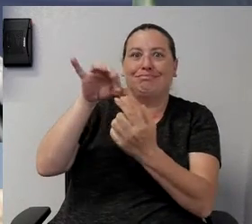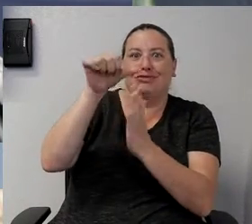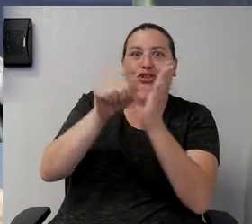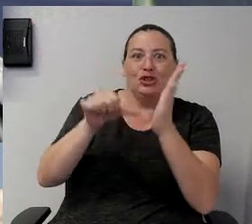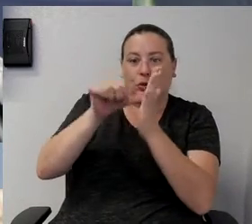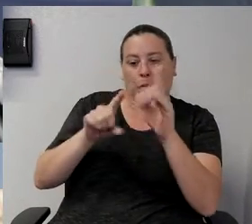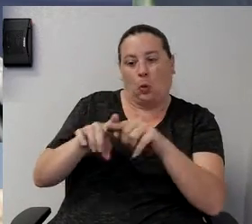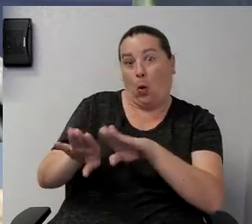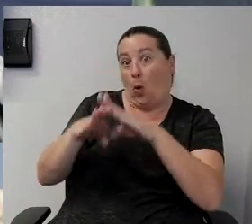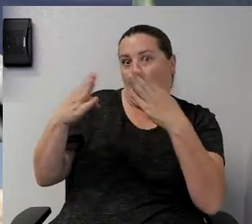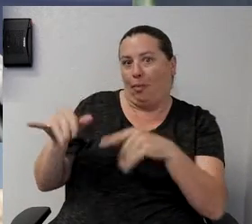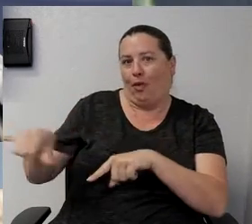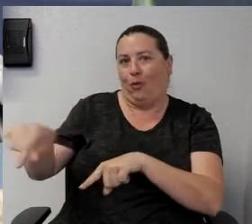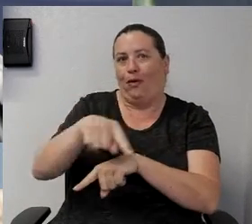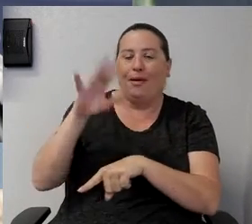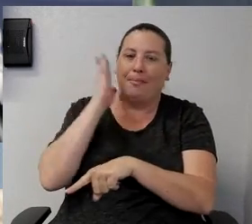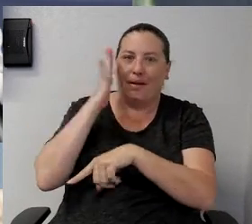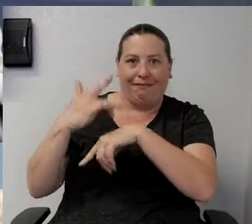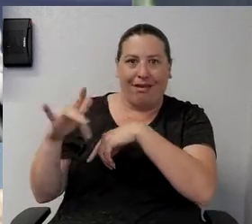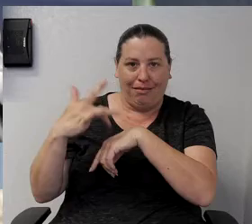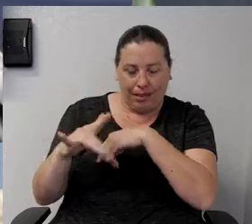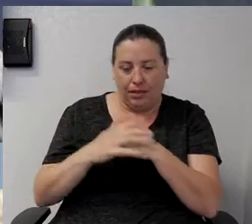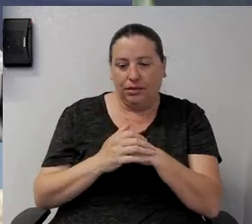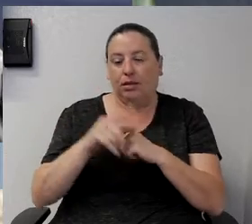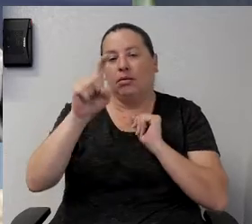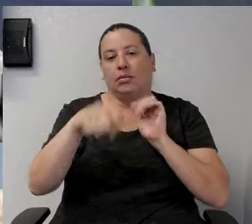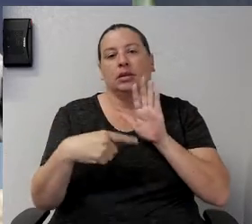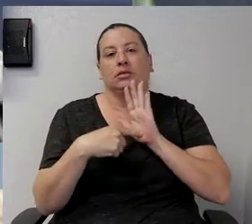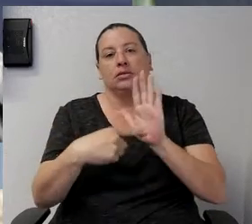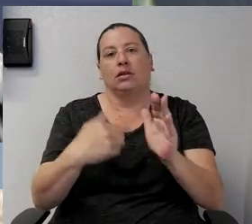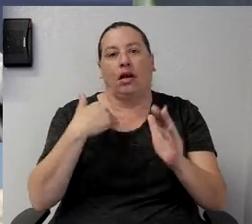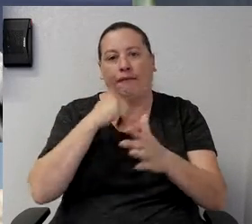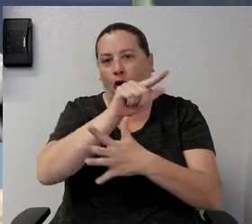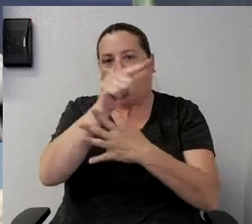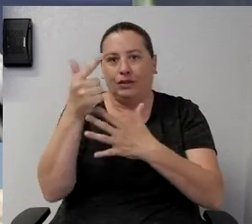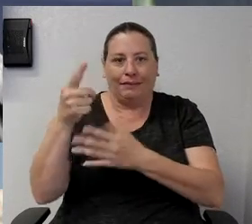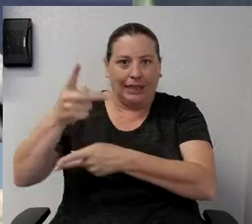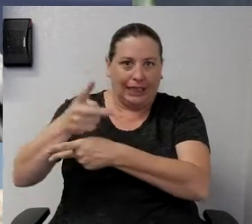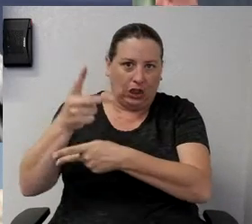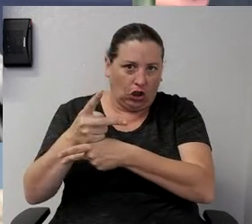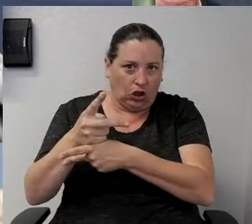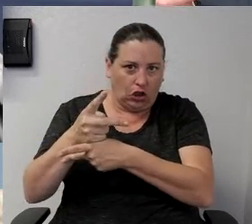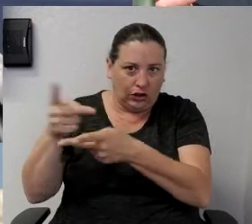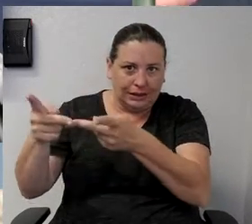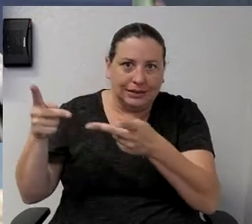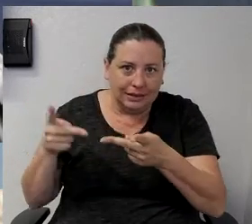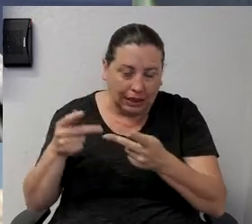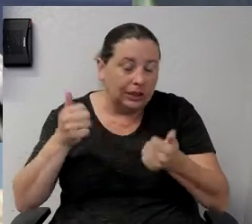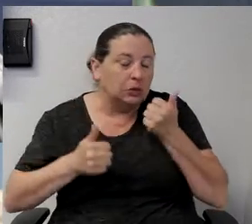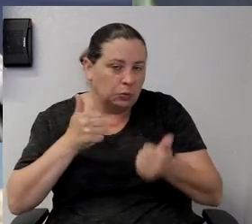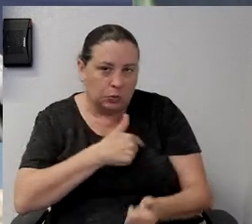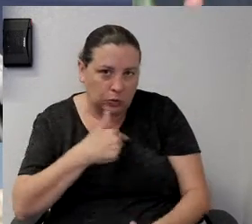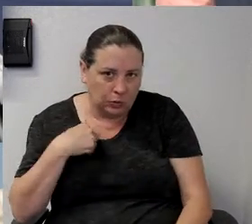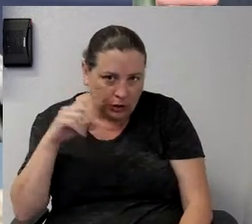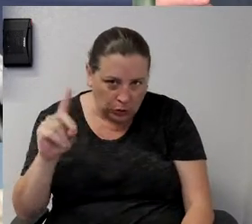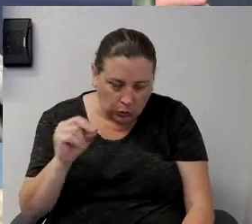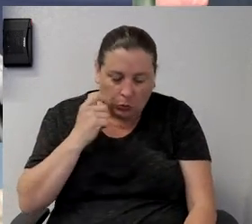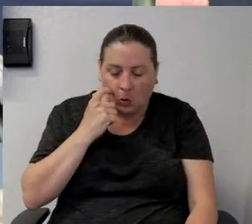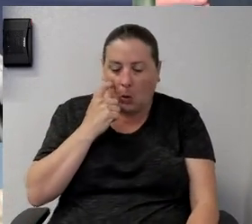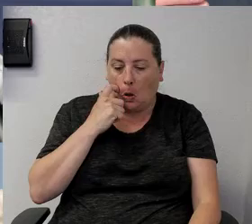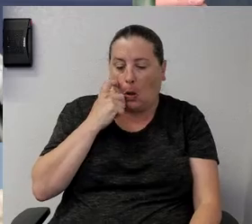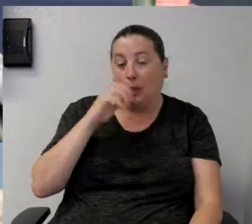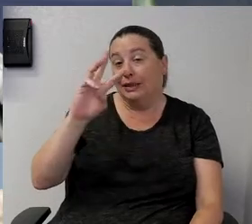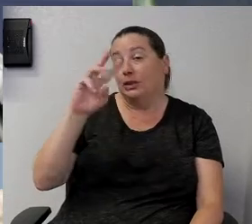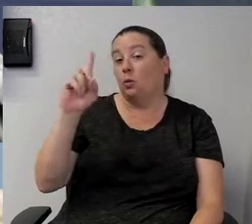back up you have to demonstrate that you've got alternative care sites which we do so our our 61 bed